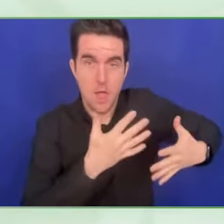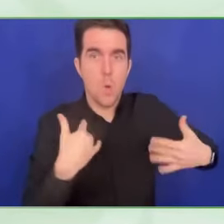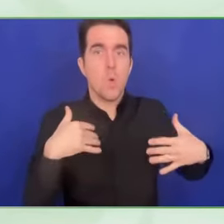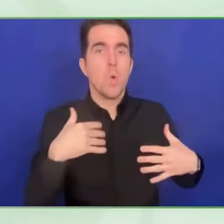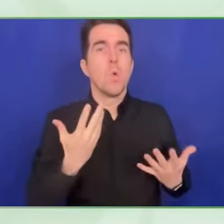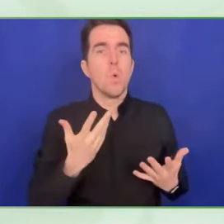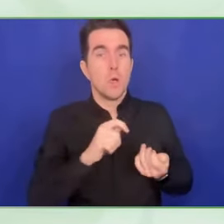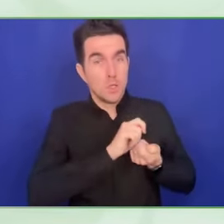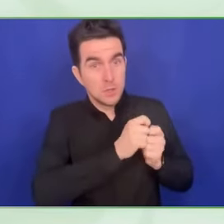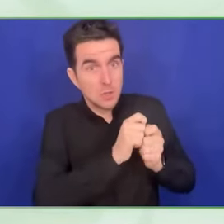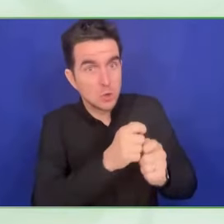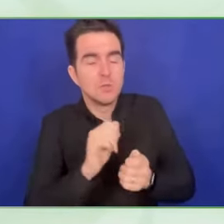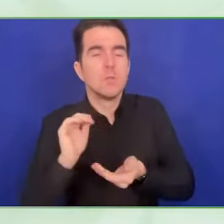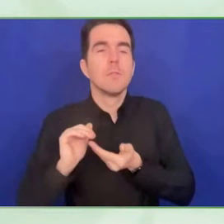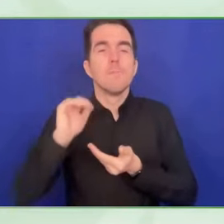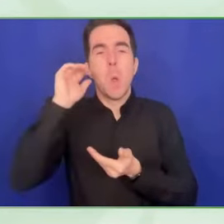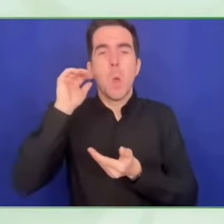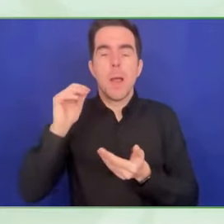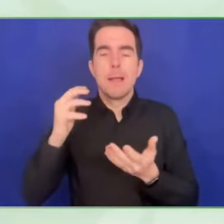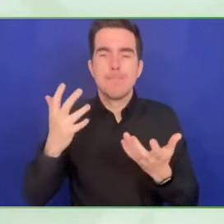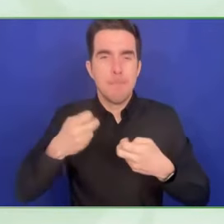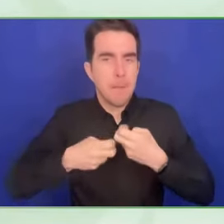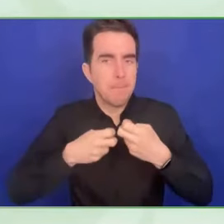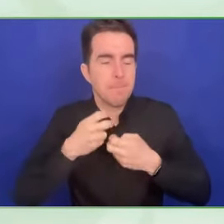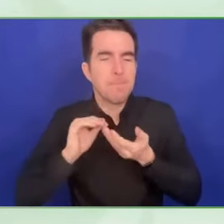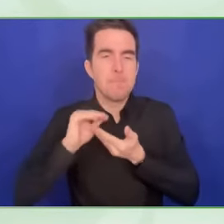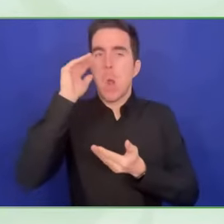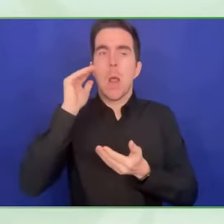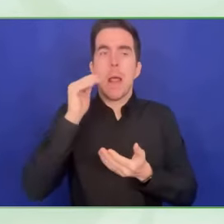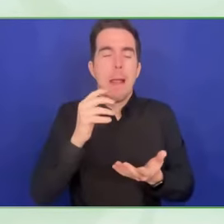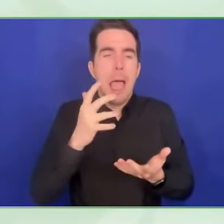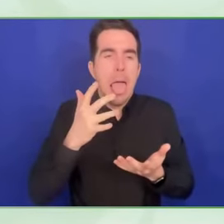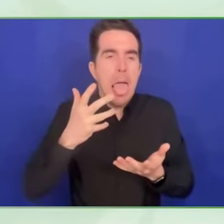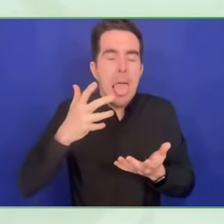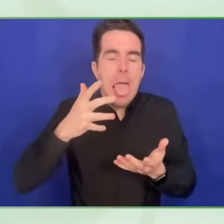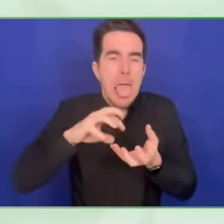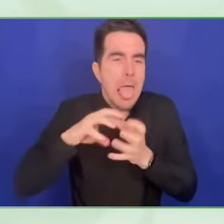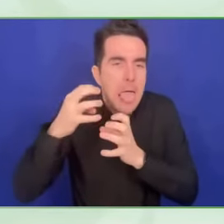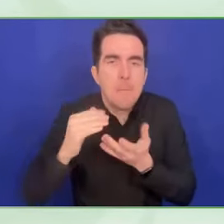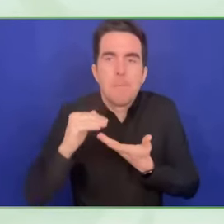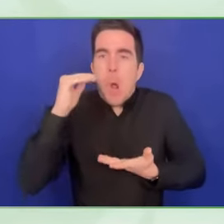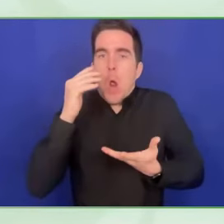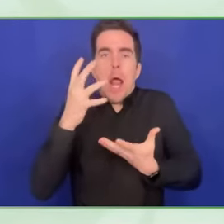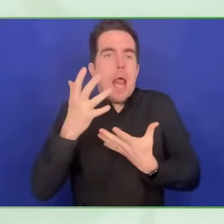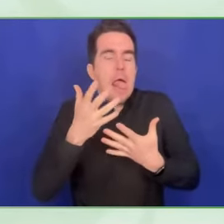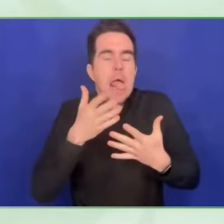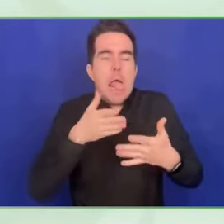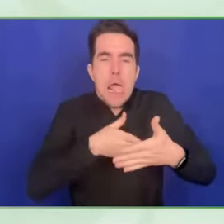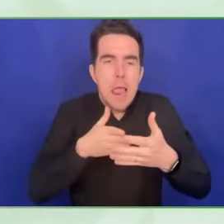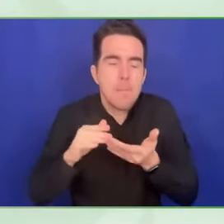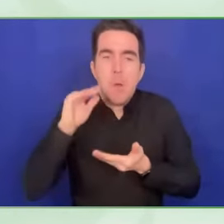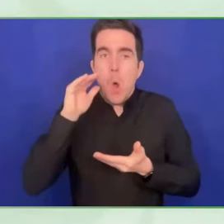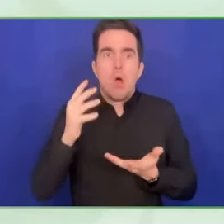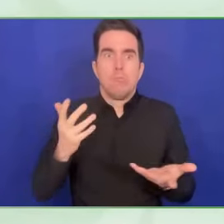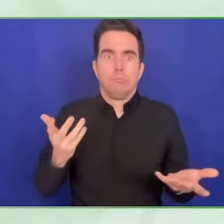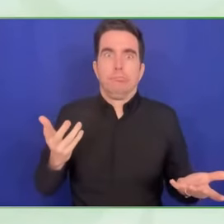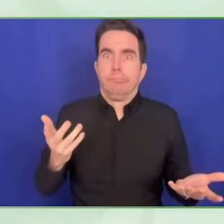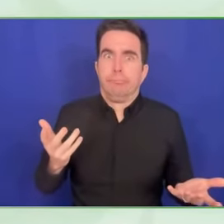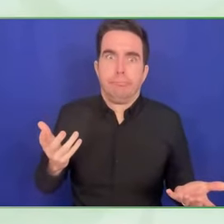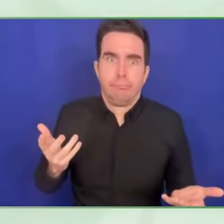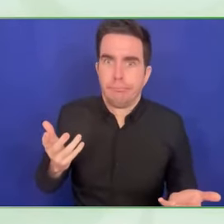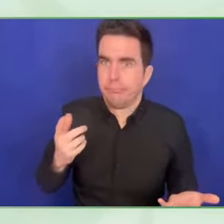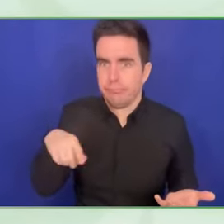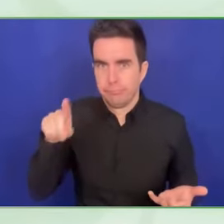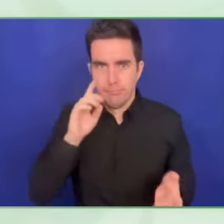ransomware, phishing, many, many different attacks. The question here is, is your phone fully